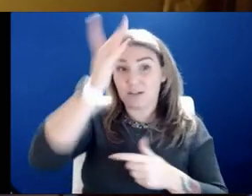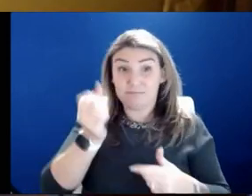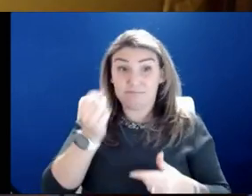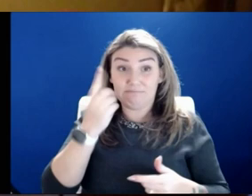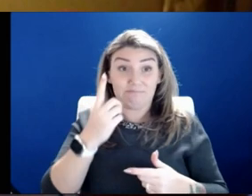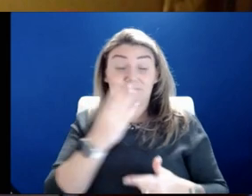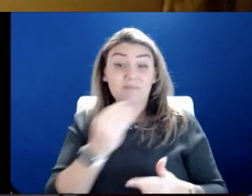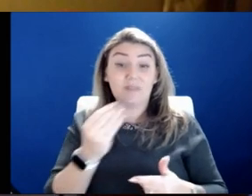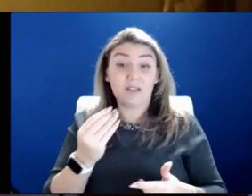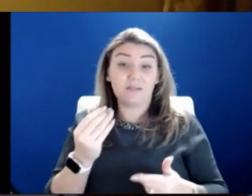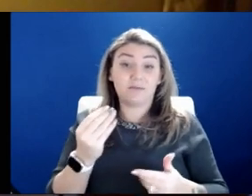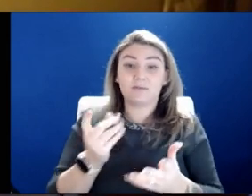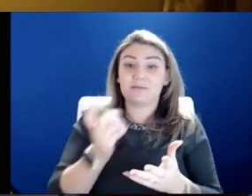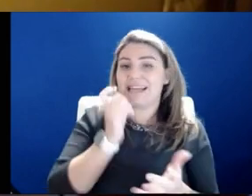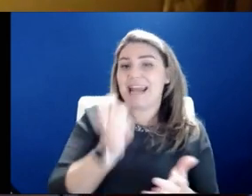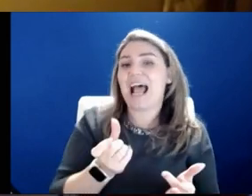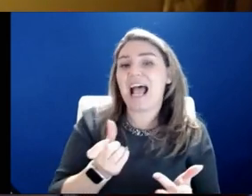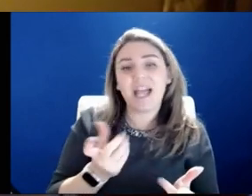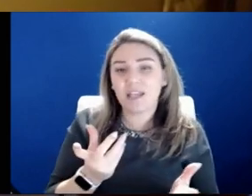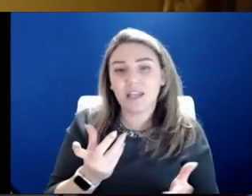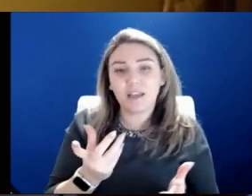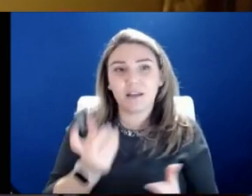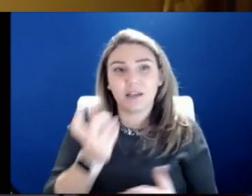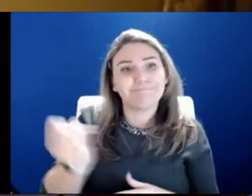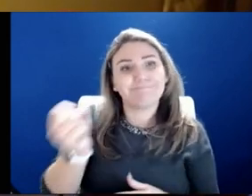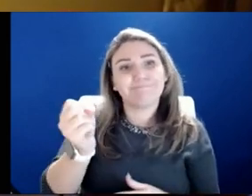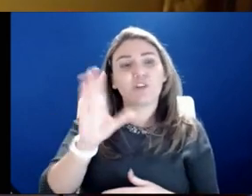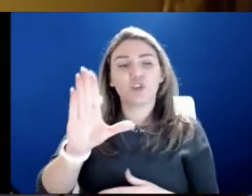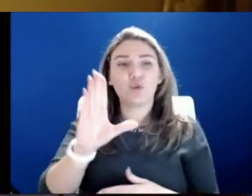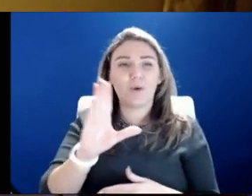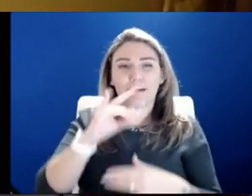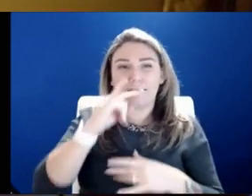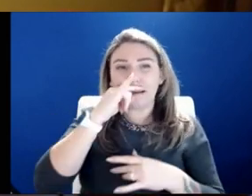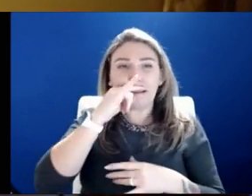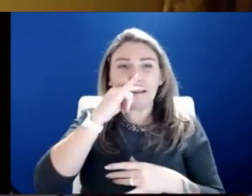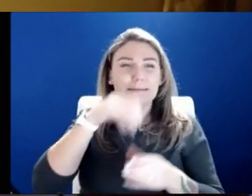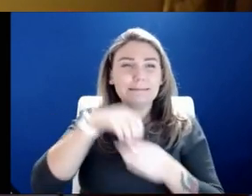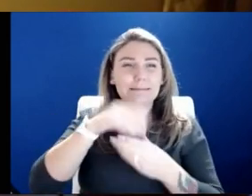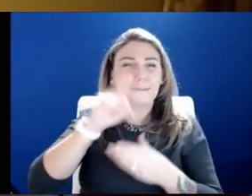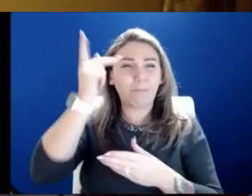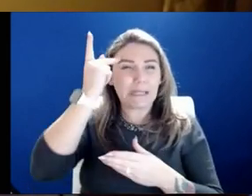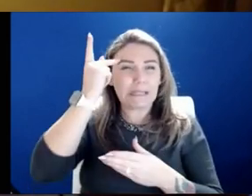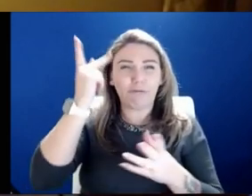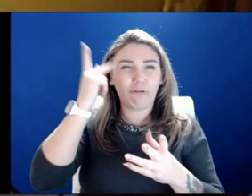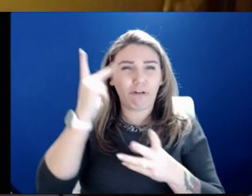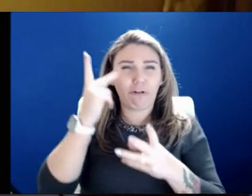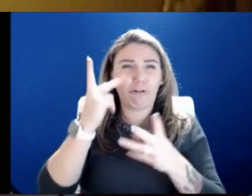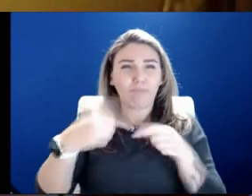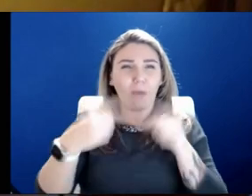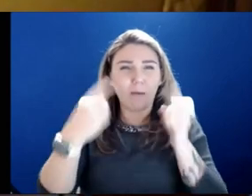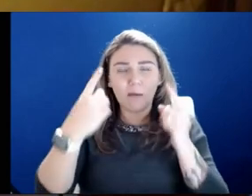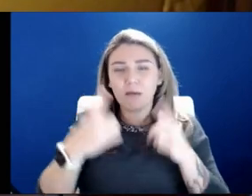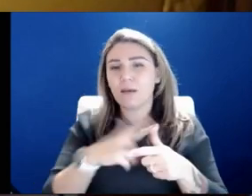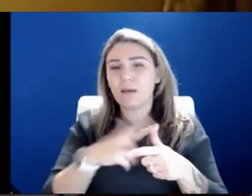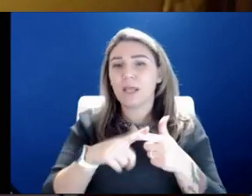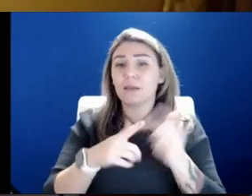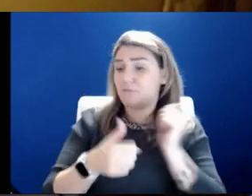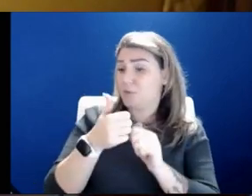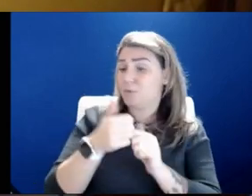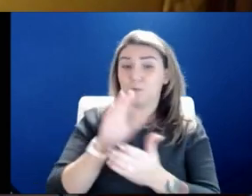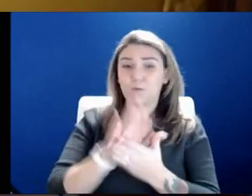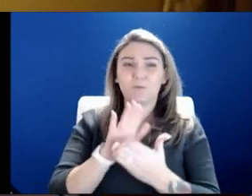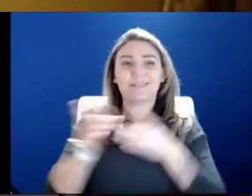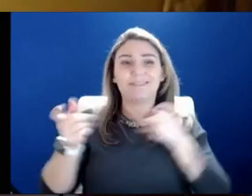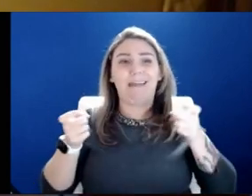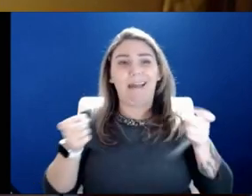and not put your kids into just stupid political fights for no reason at all. And most schools, I think, have been able to handle